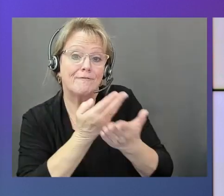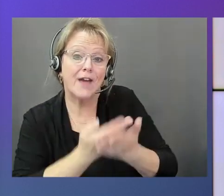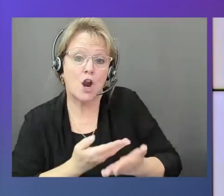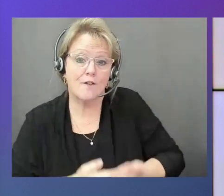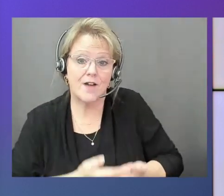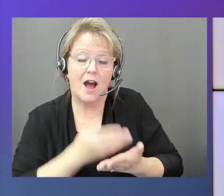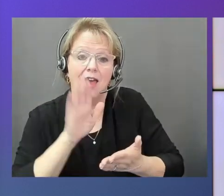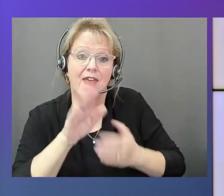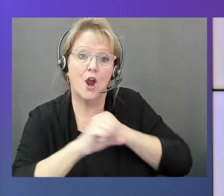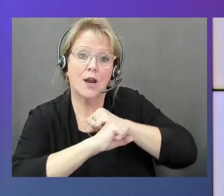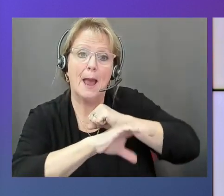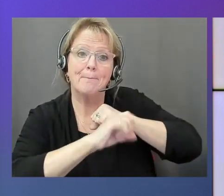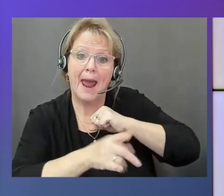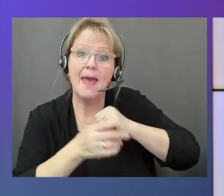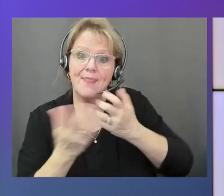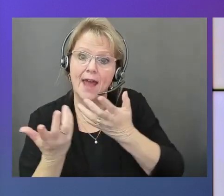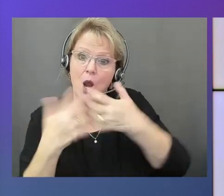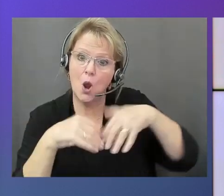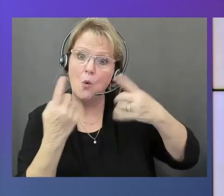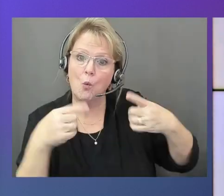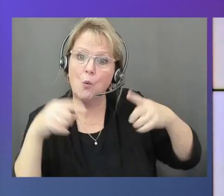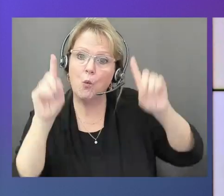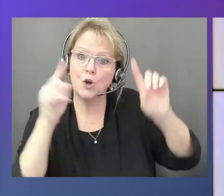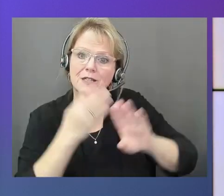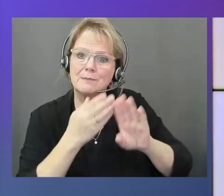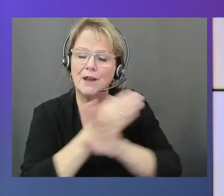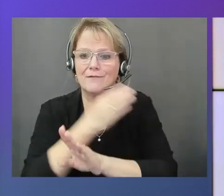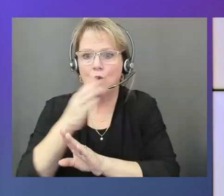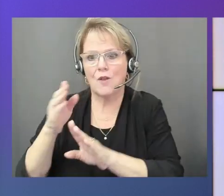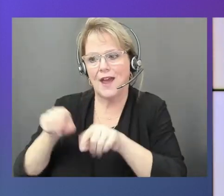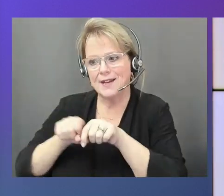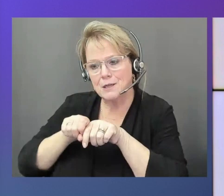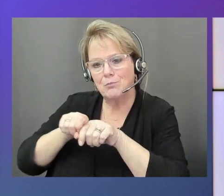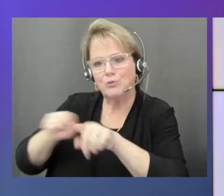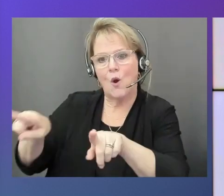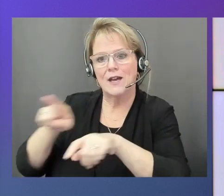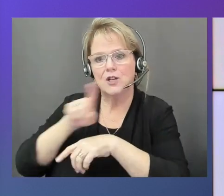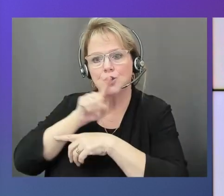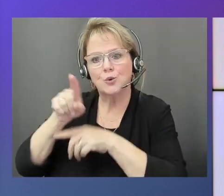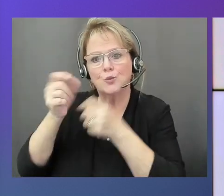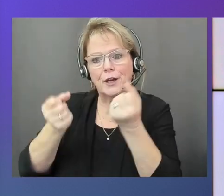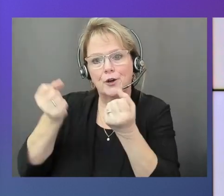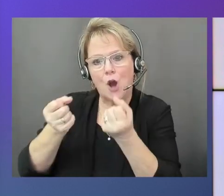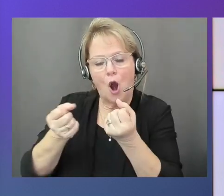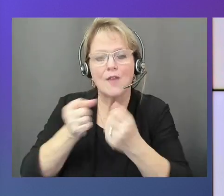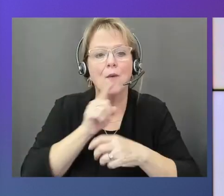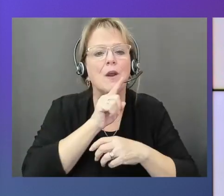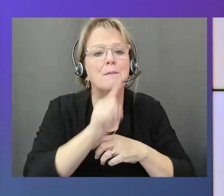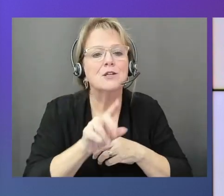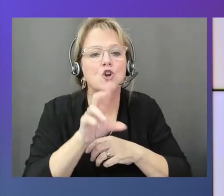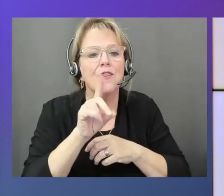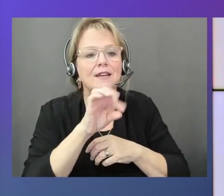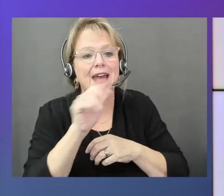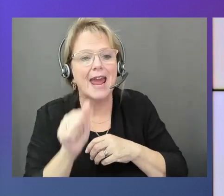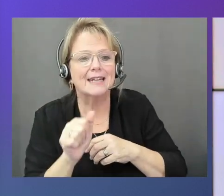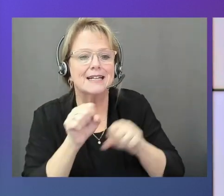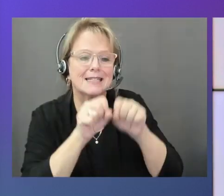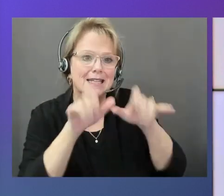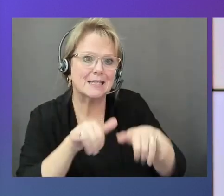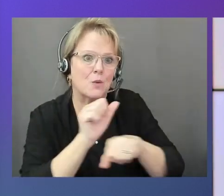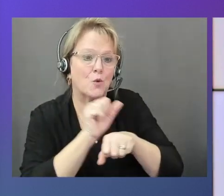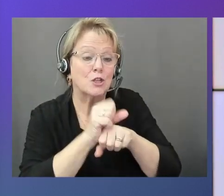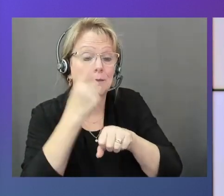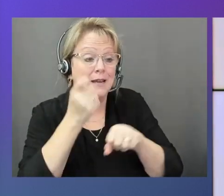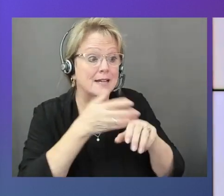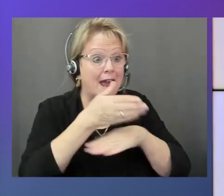Okay. So they want to verify the data collection system works, right? Because once you deploy them